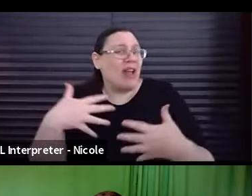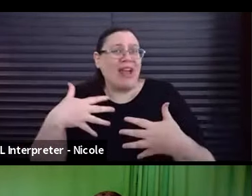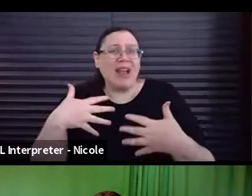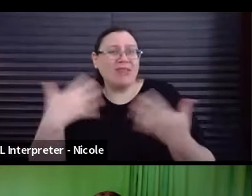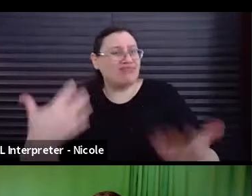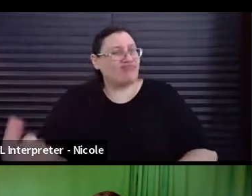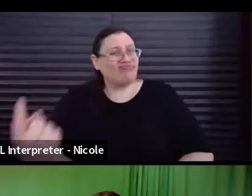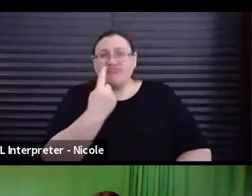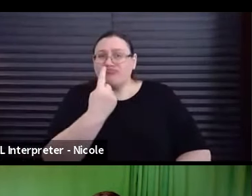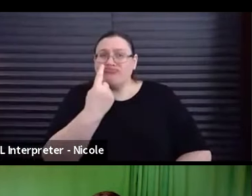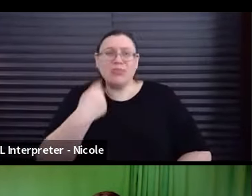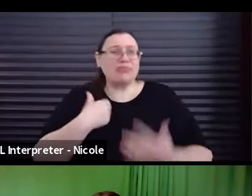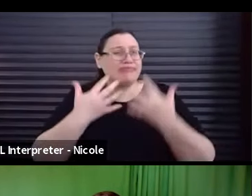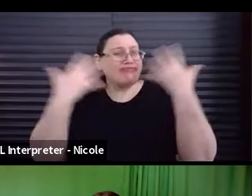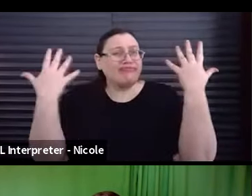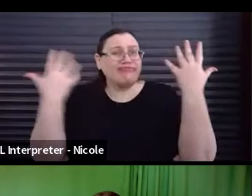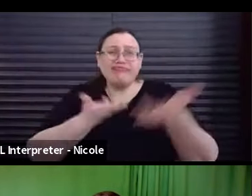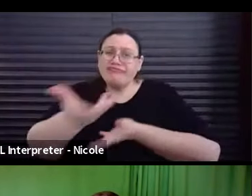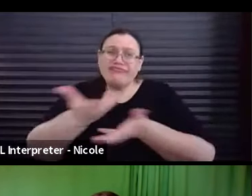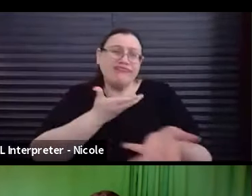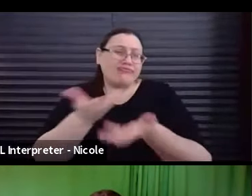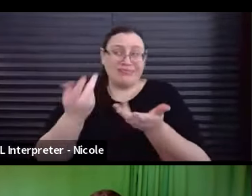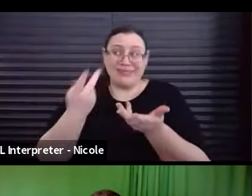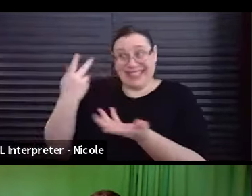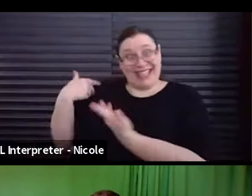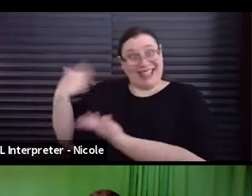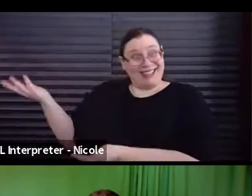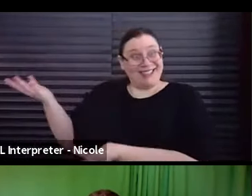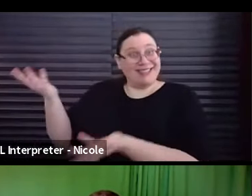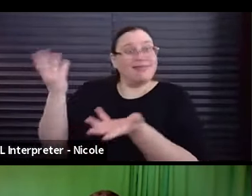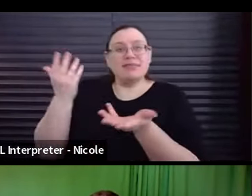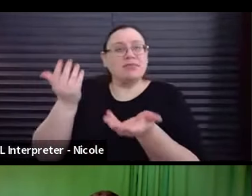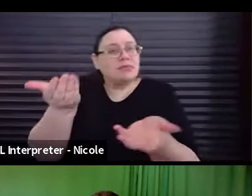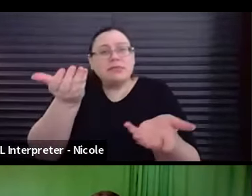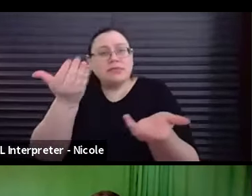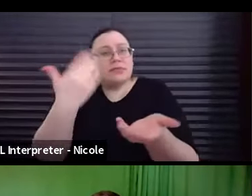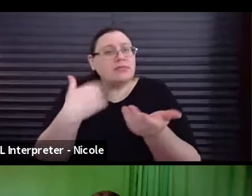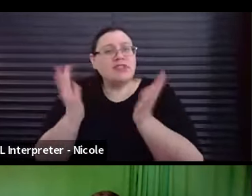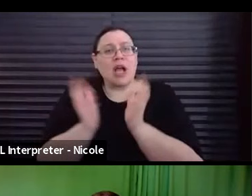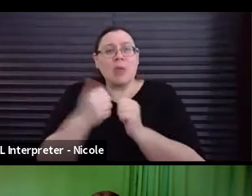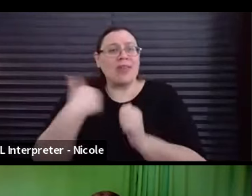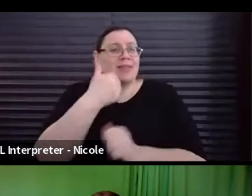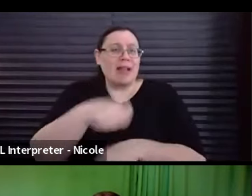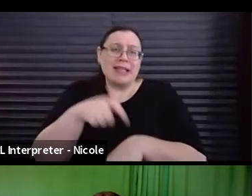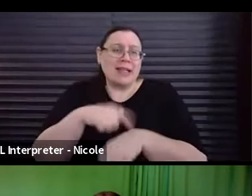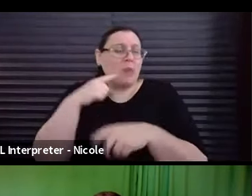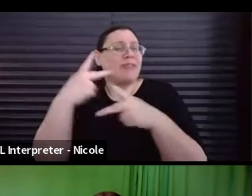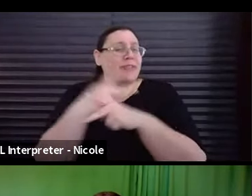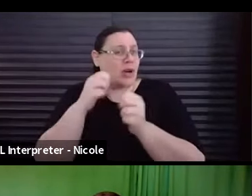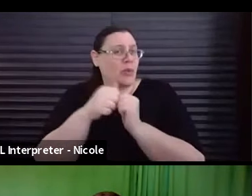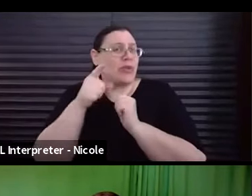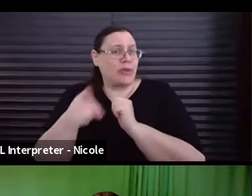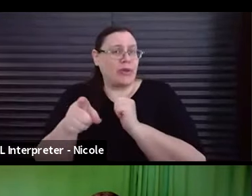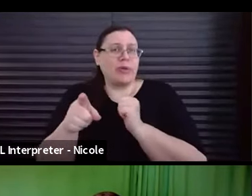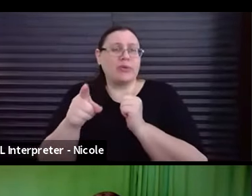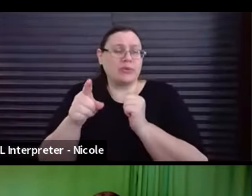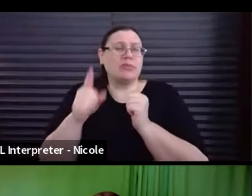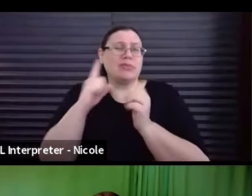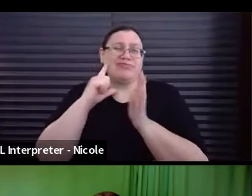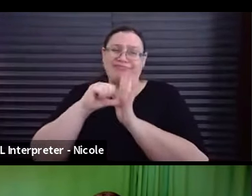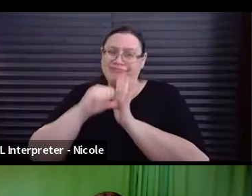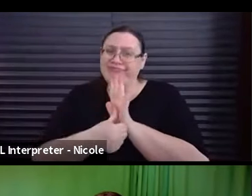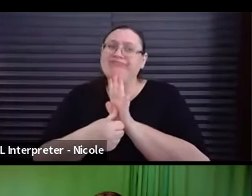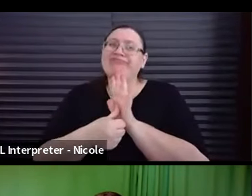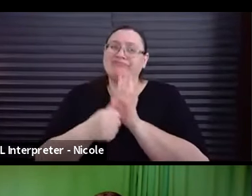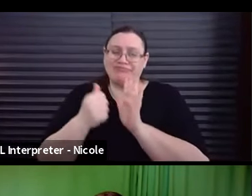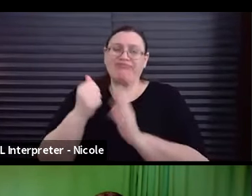Uh, we're, we're really pleasant, see, um, but you know, uh, come talk to us and, and we will figure it out with you. Um, but just really want to emphasize that, you know, if you